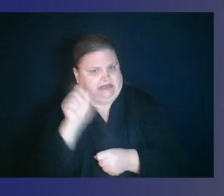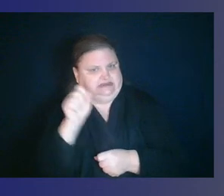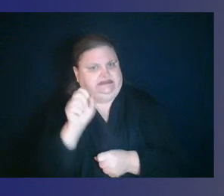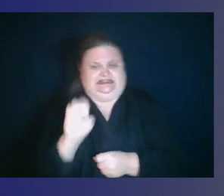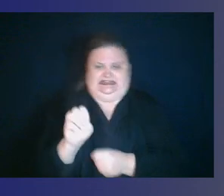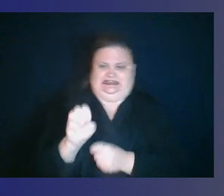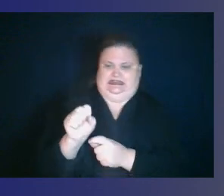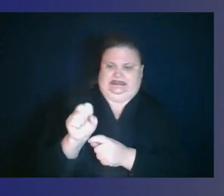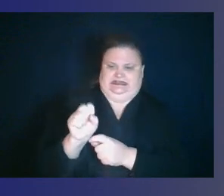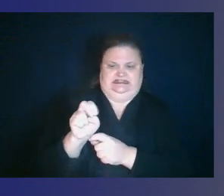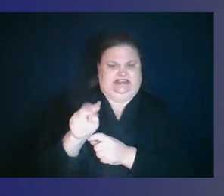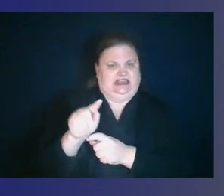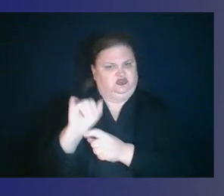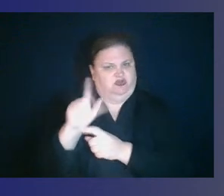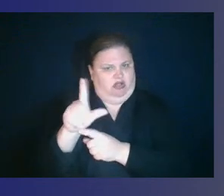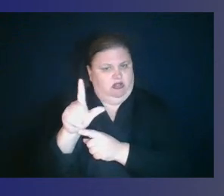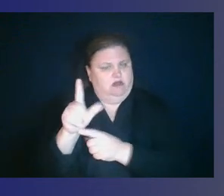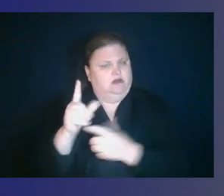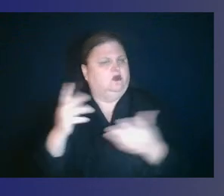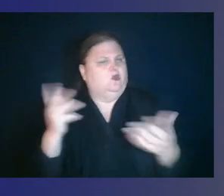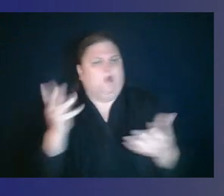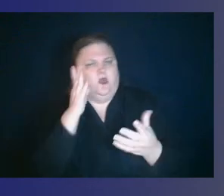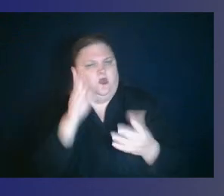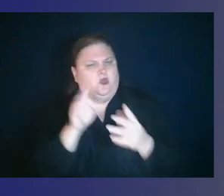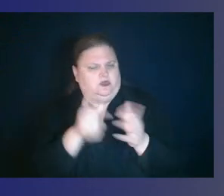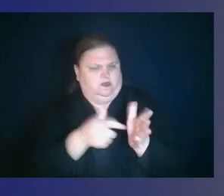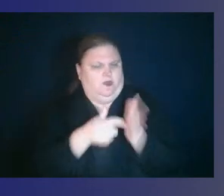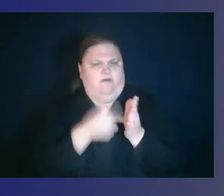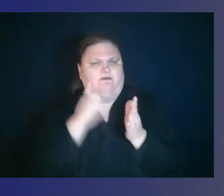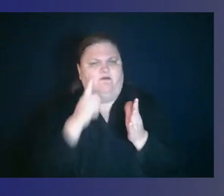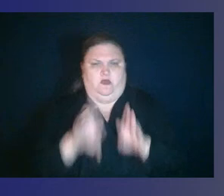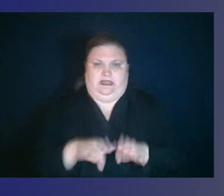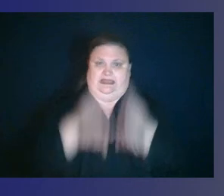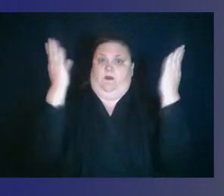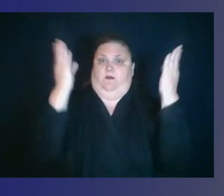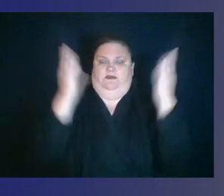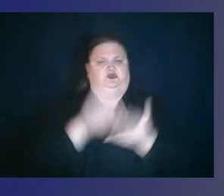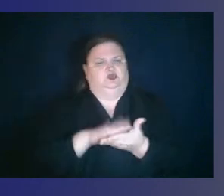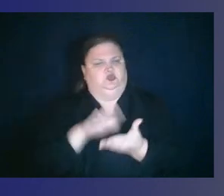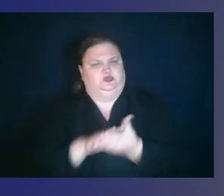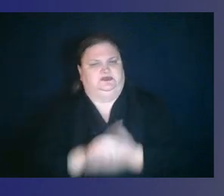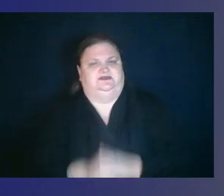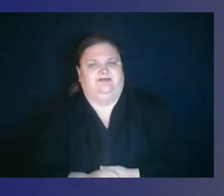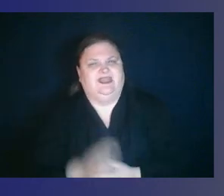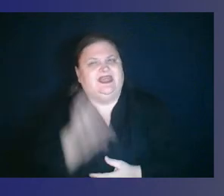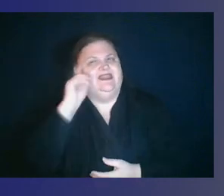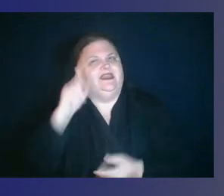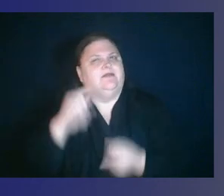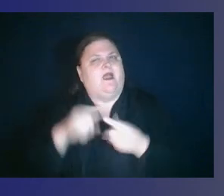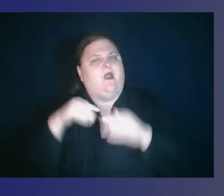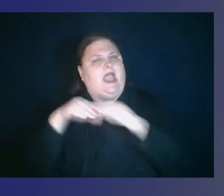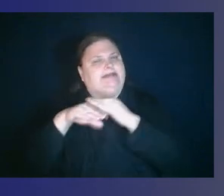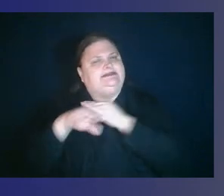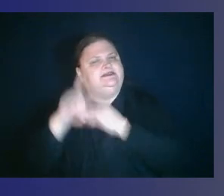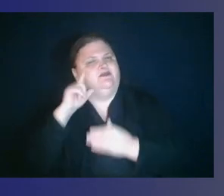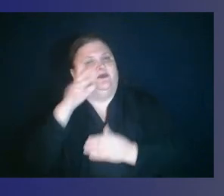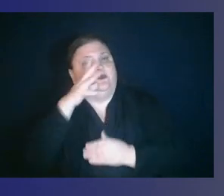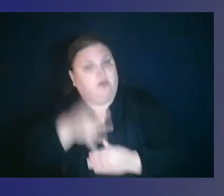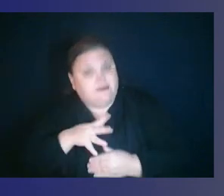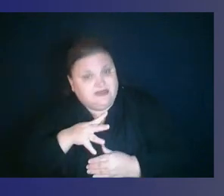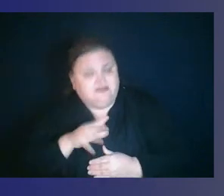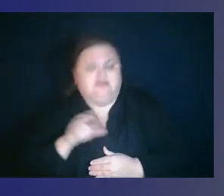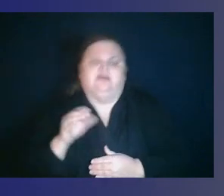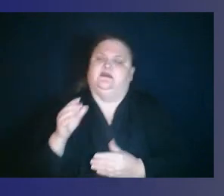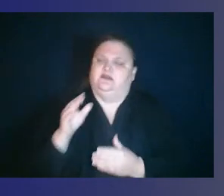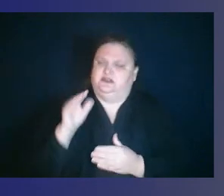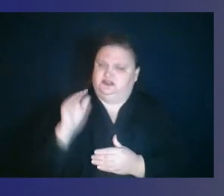particularly, you know, as we think about access for women for childcare in the workplace? We've read a lot of reports about the